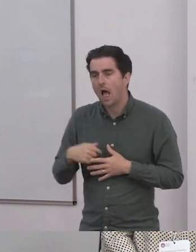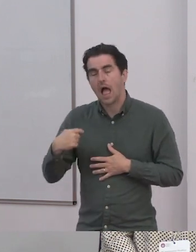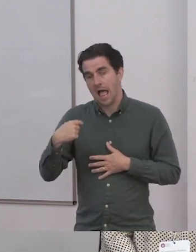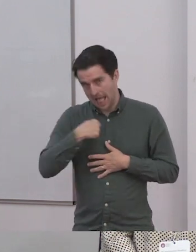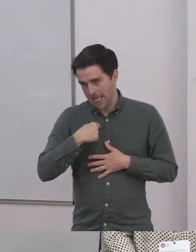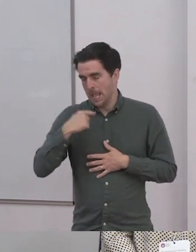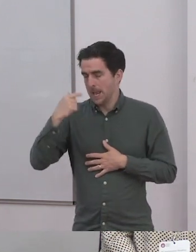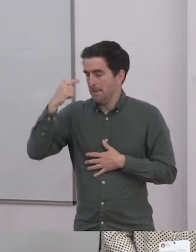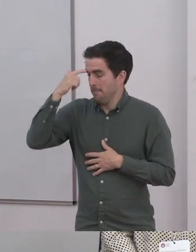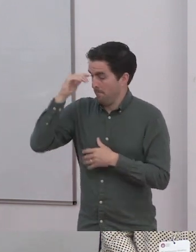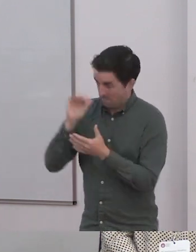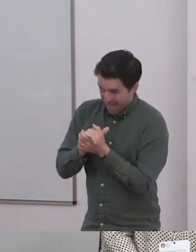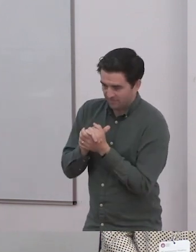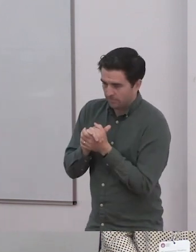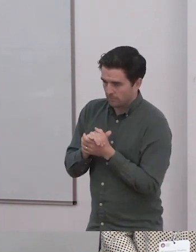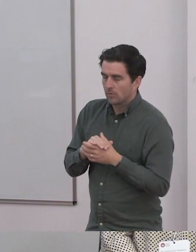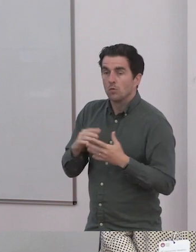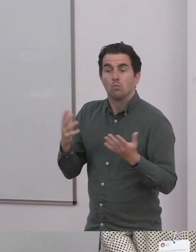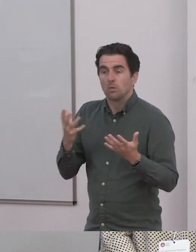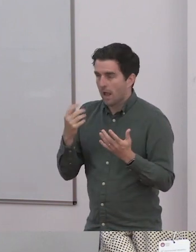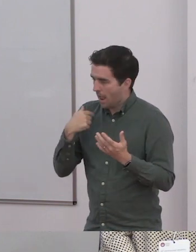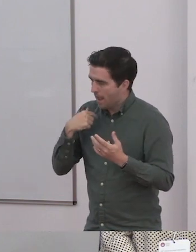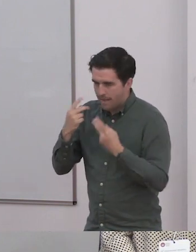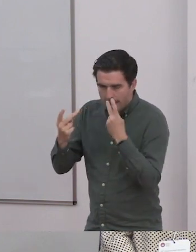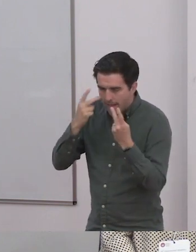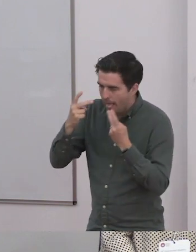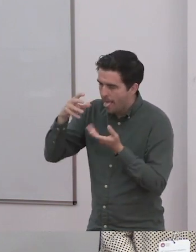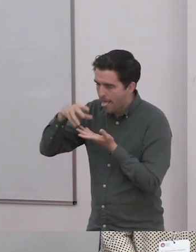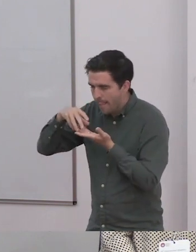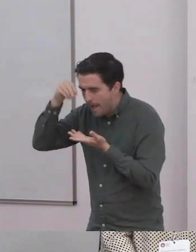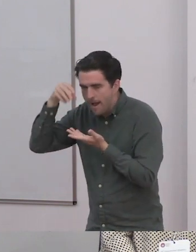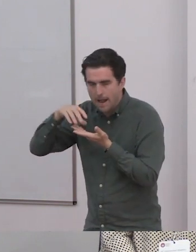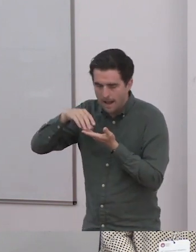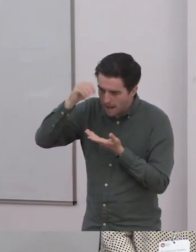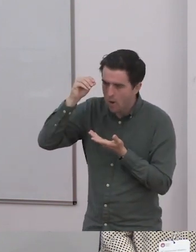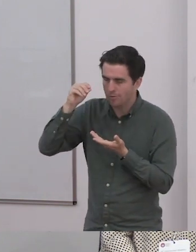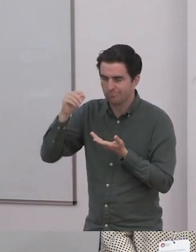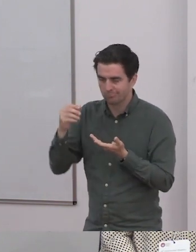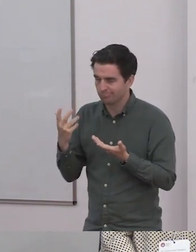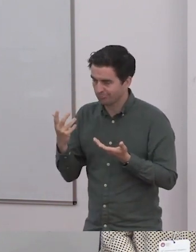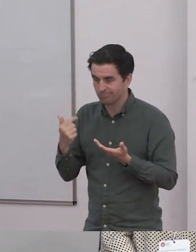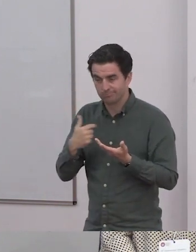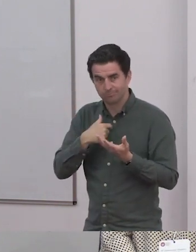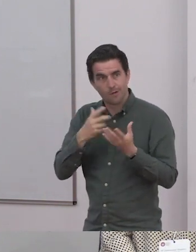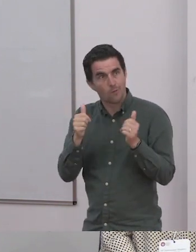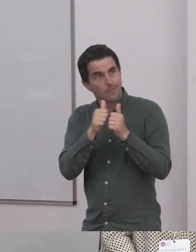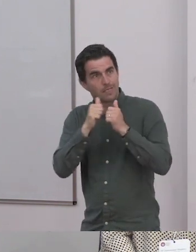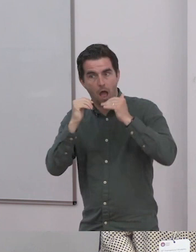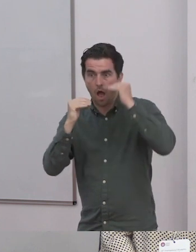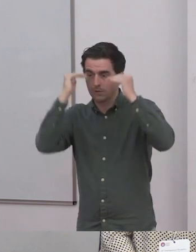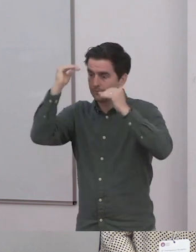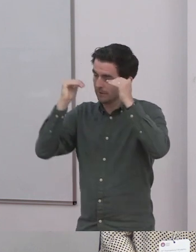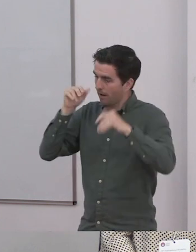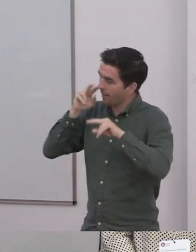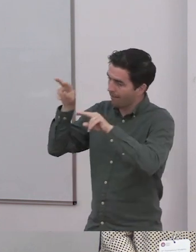I've not so much been around children my age. Which in a way has led me to basically, in a way, age mentally